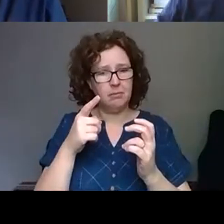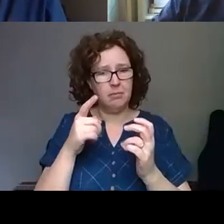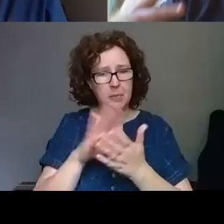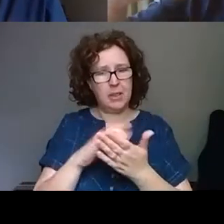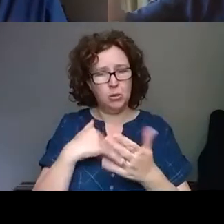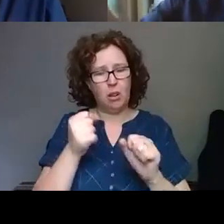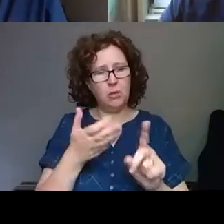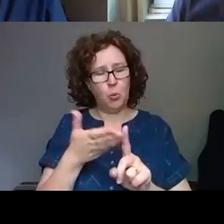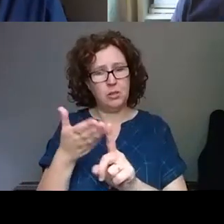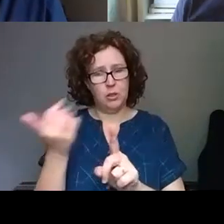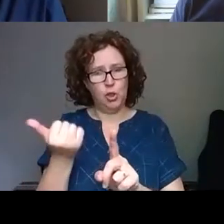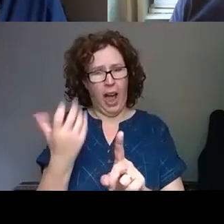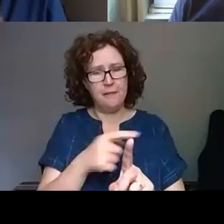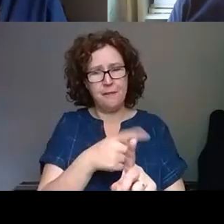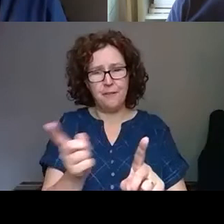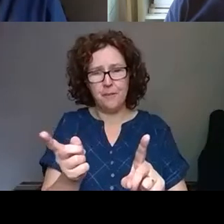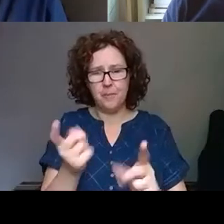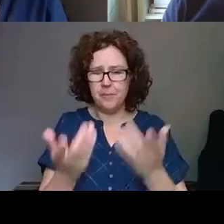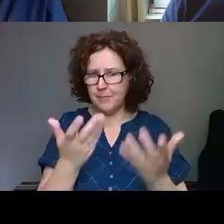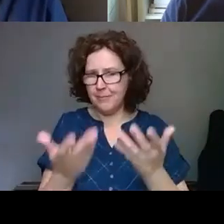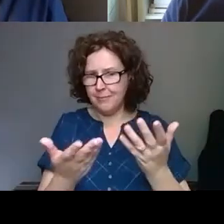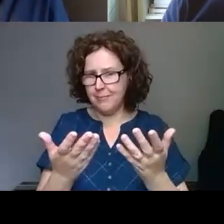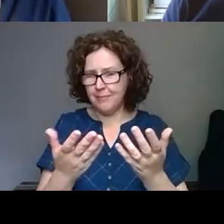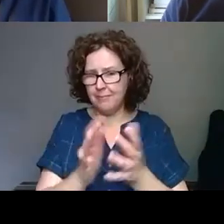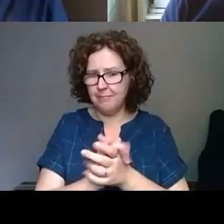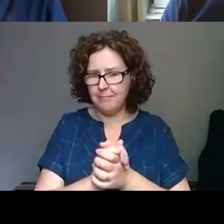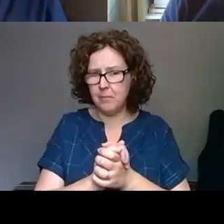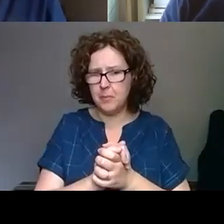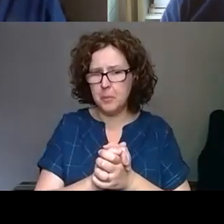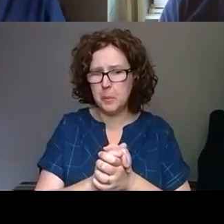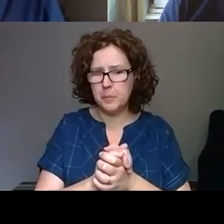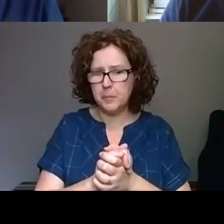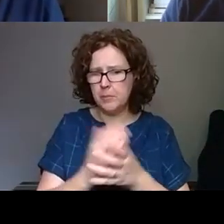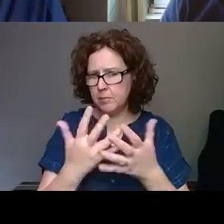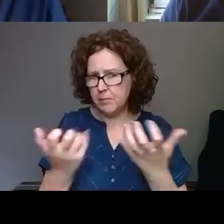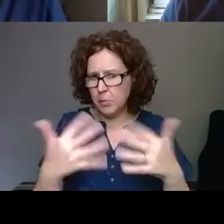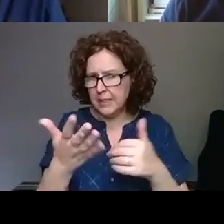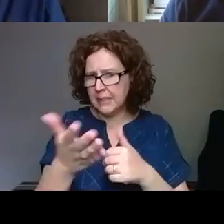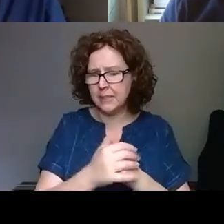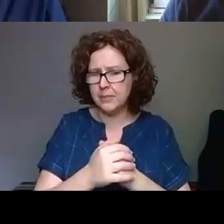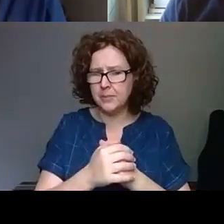harnessing those capabilities that were already there in your colleagues? How has it been for you?